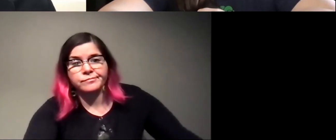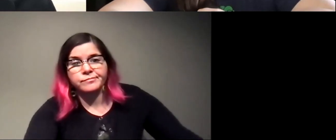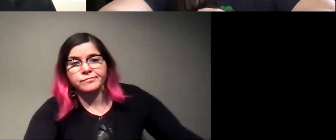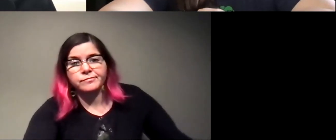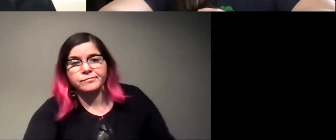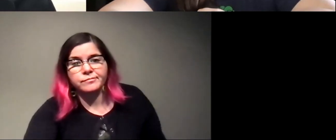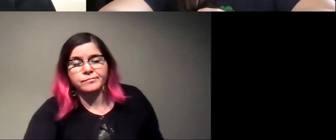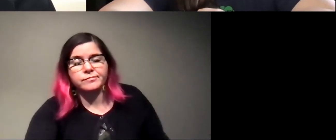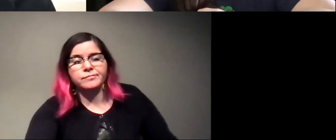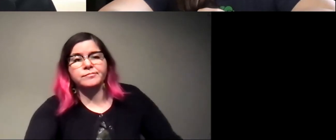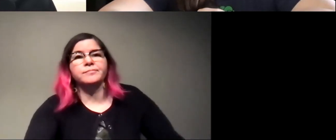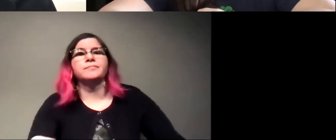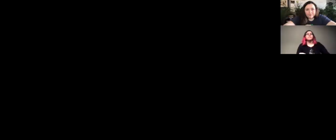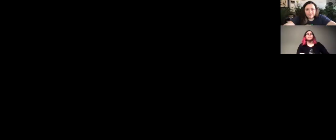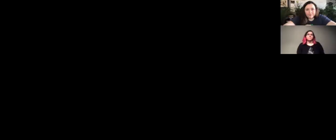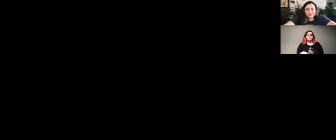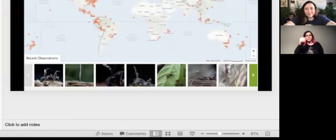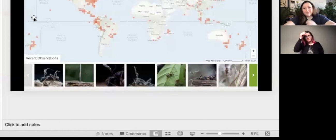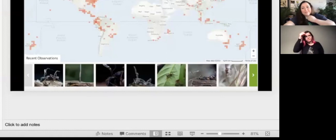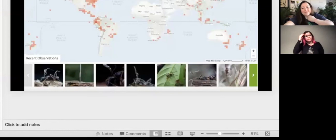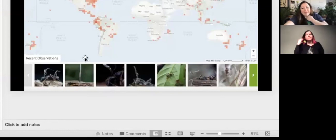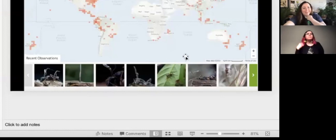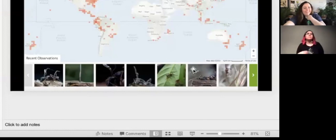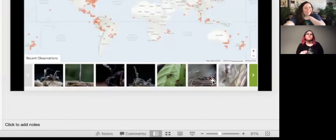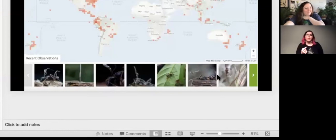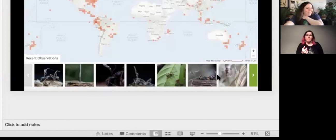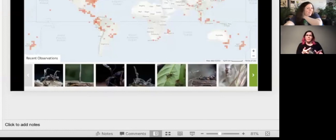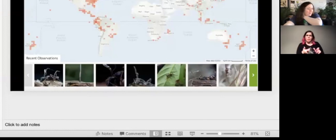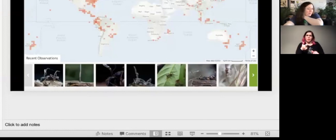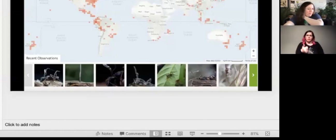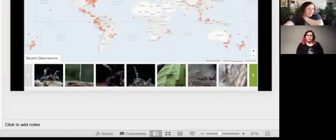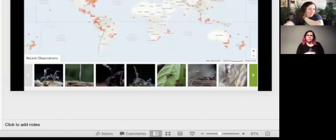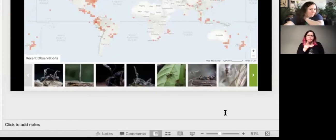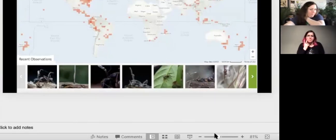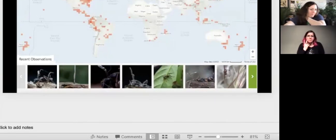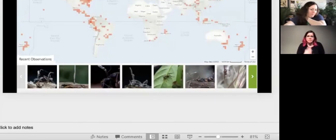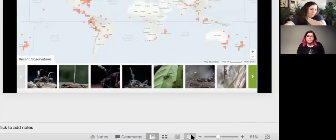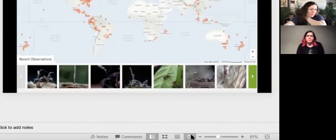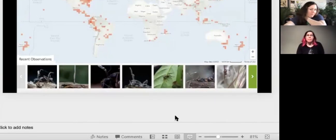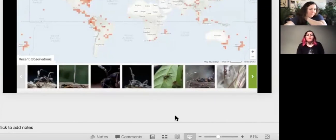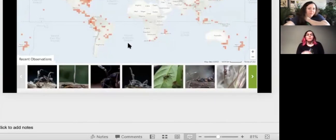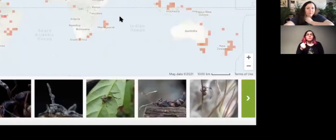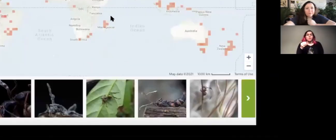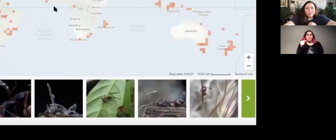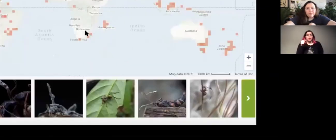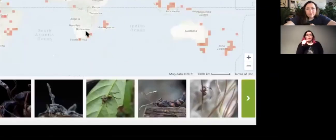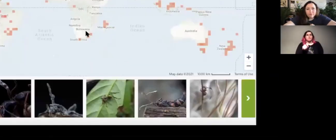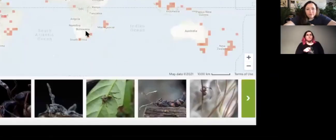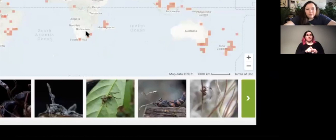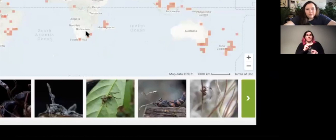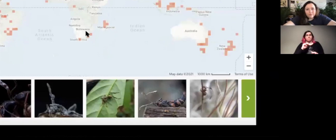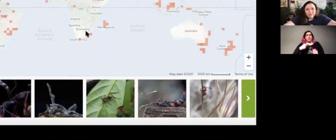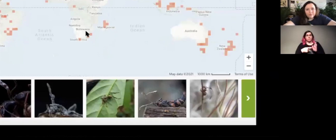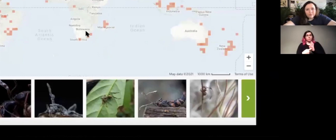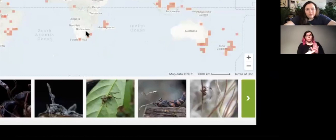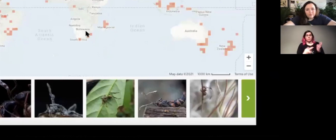I wish I was a little bit more proficient in zoom and could do this a little quicker, but there we go. So this, this particular map shows,